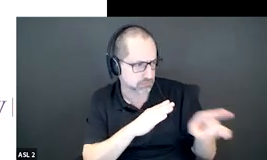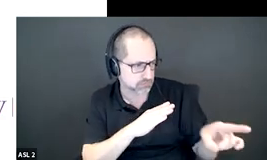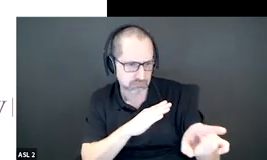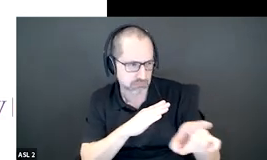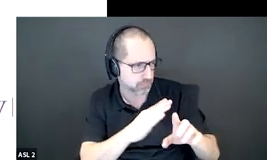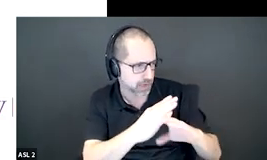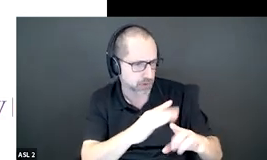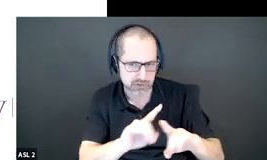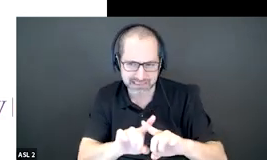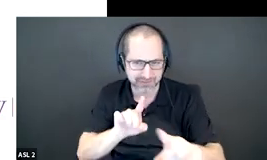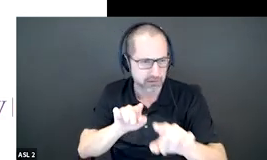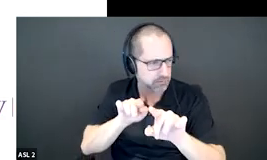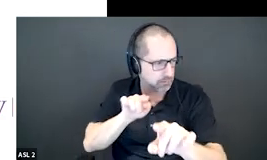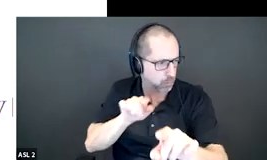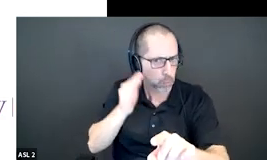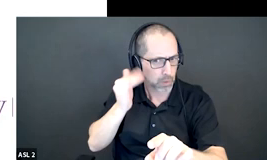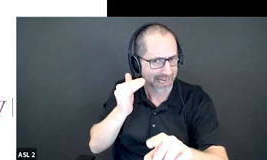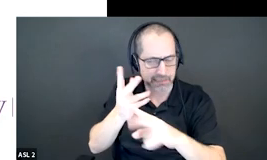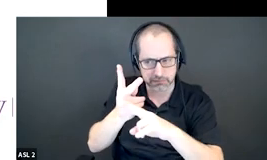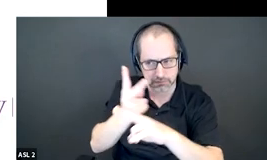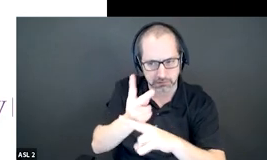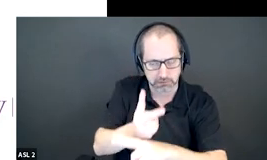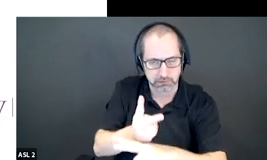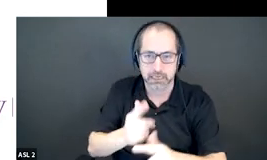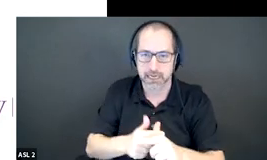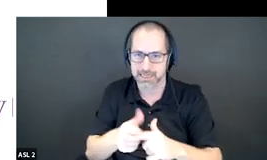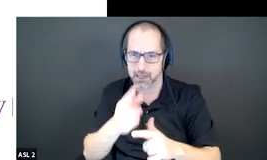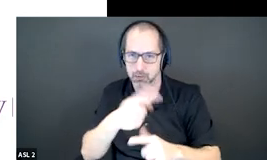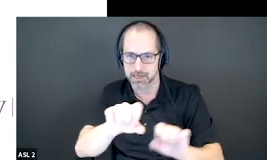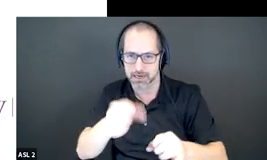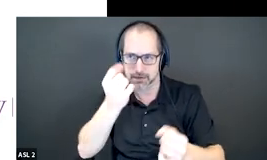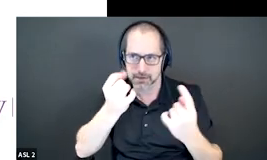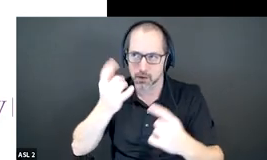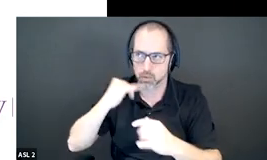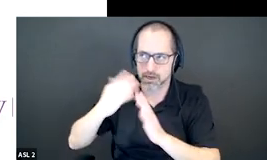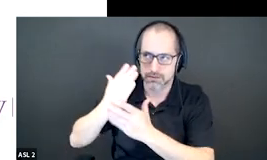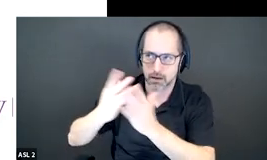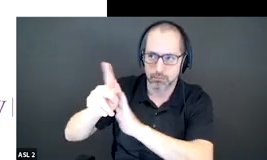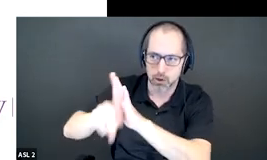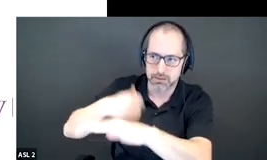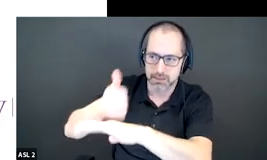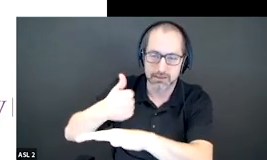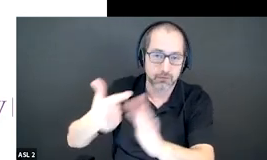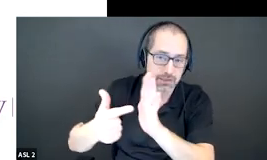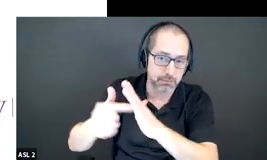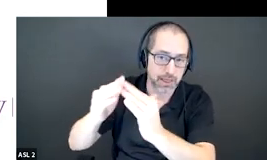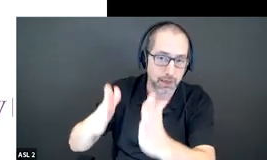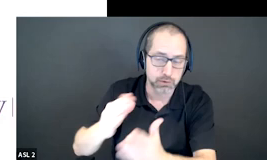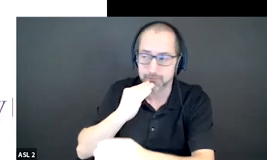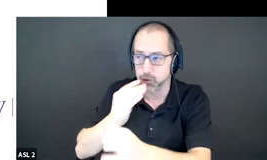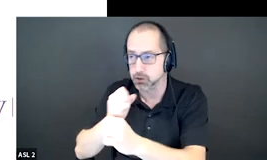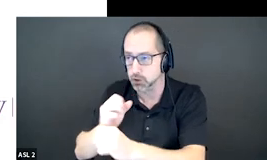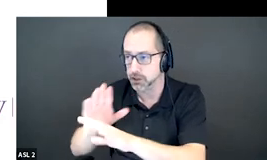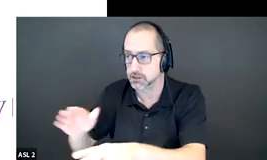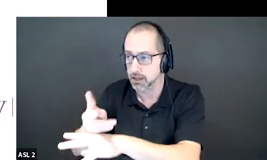and it also makes it easier for us to understand why policy areas such as housing food security child care and